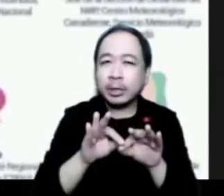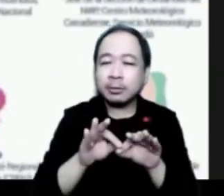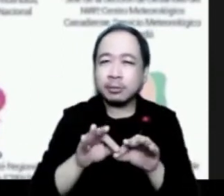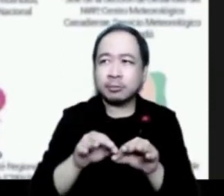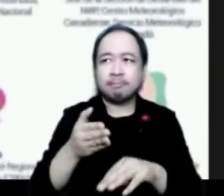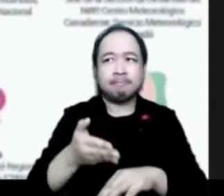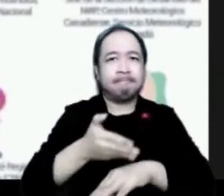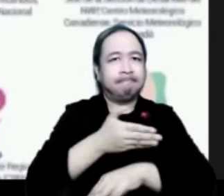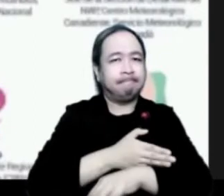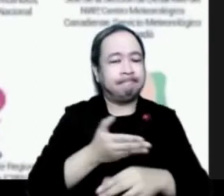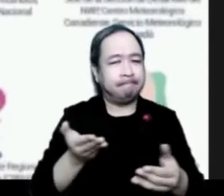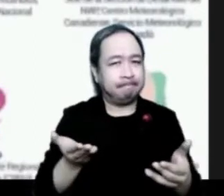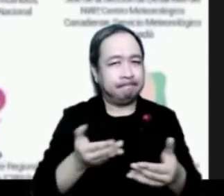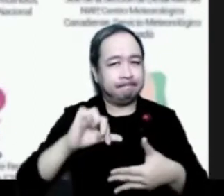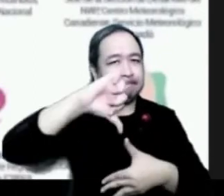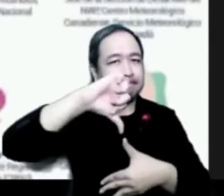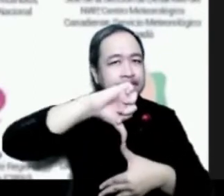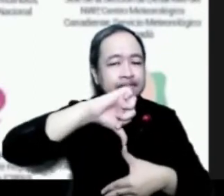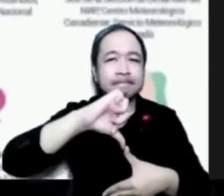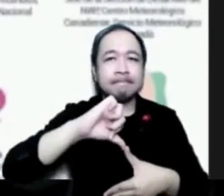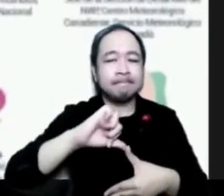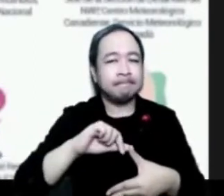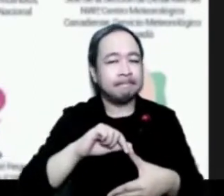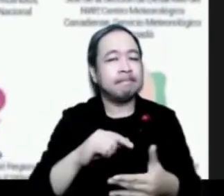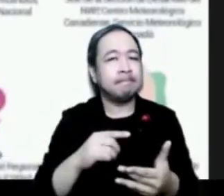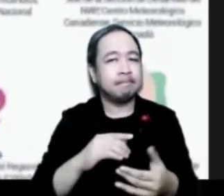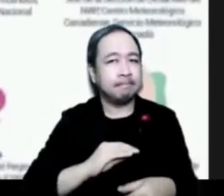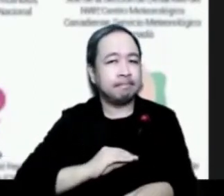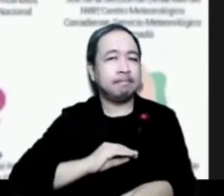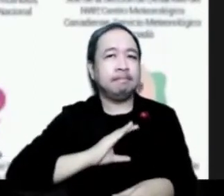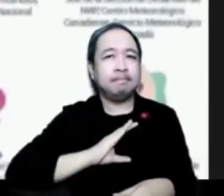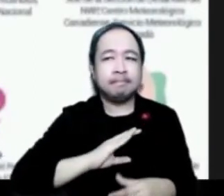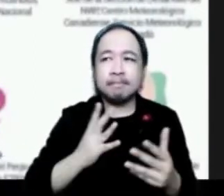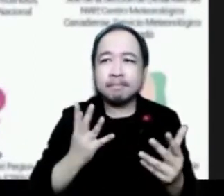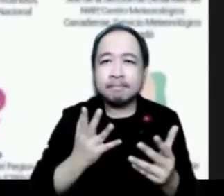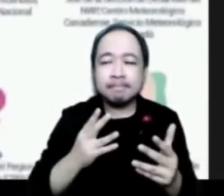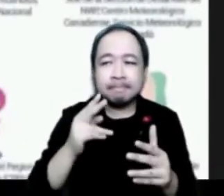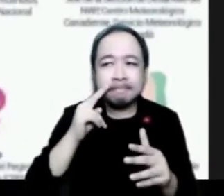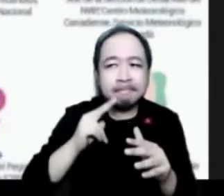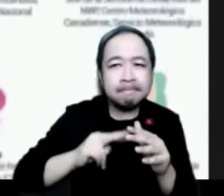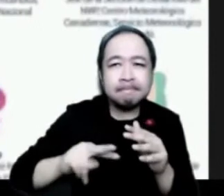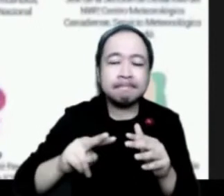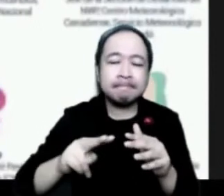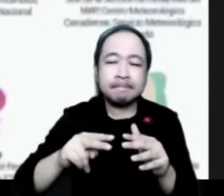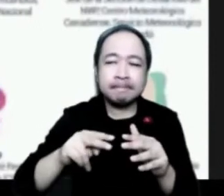region with all the components inside from the detection until the response and the